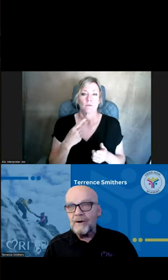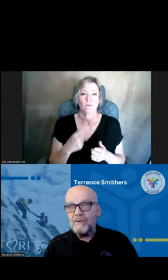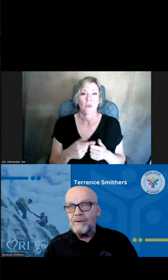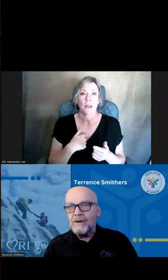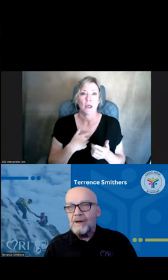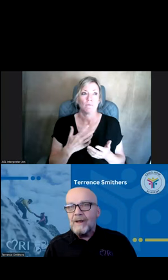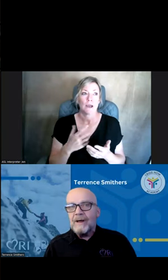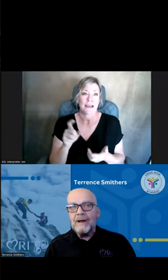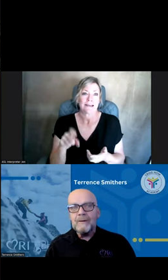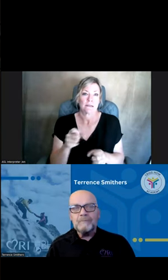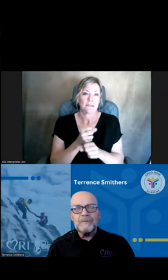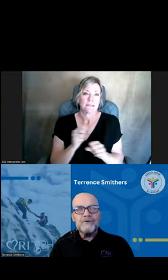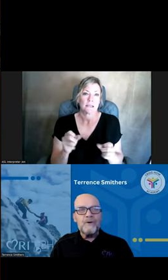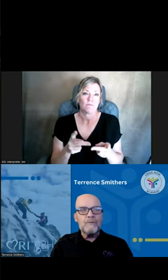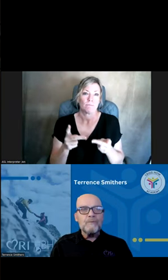place to go.